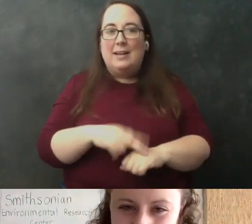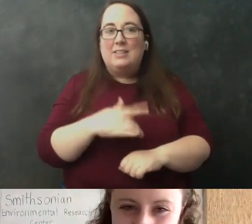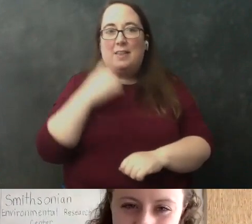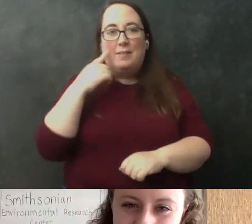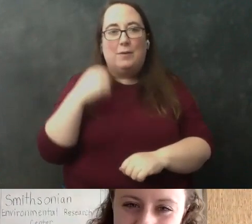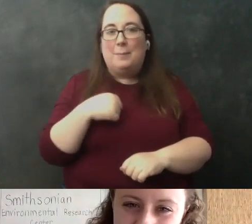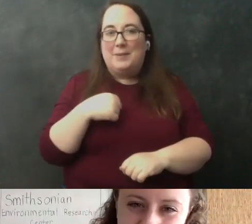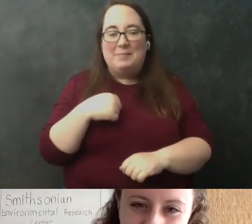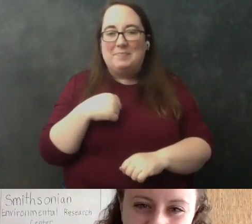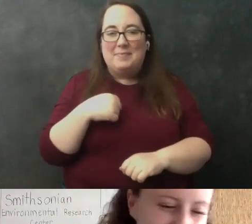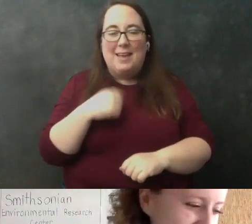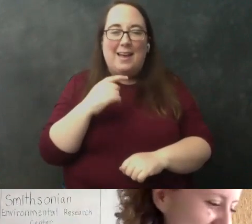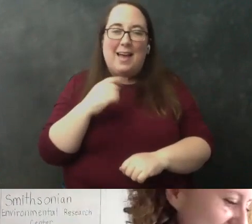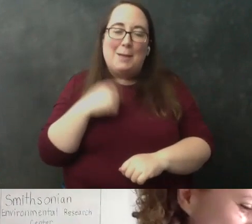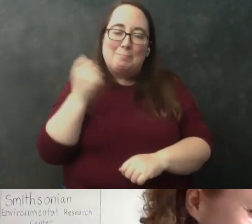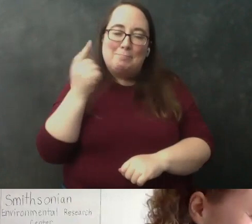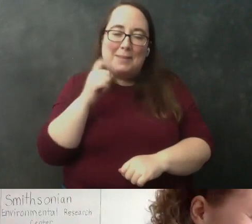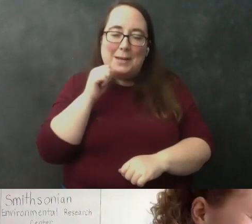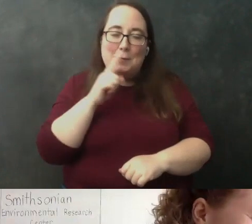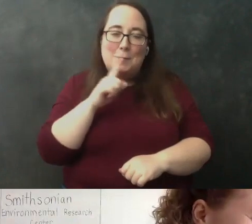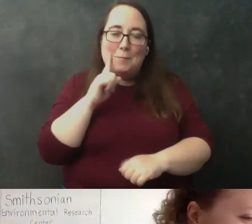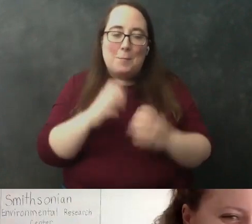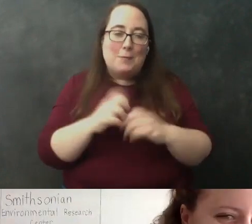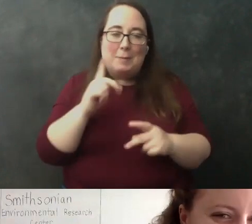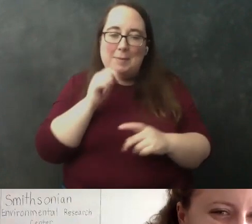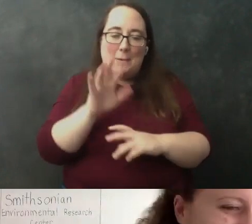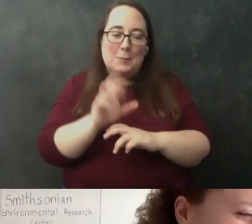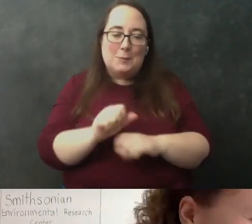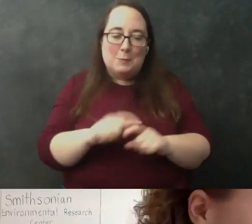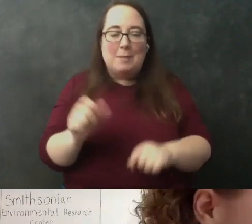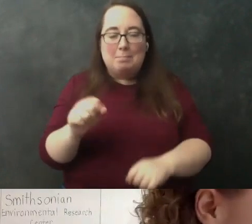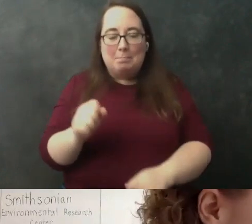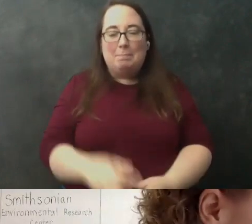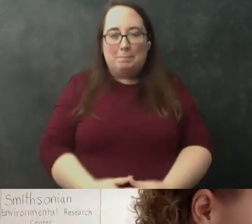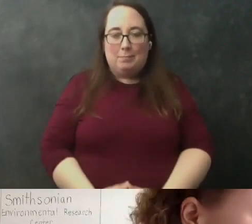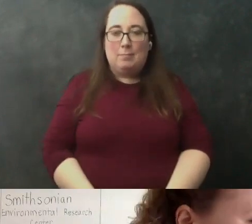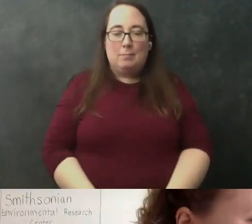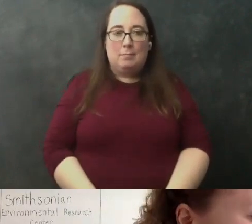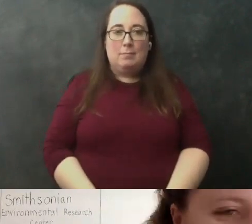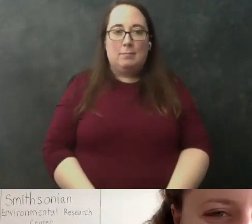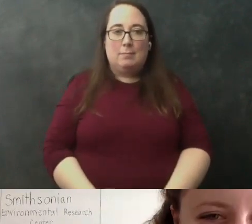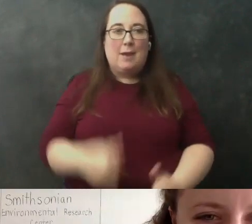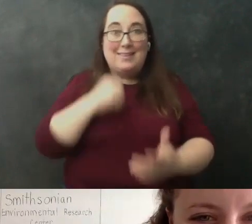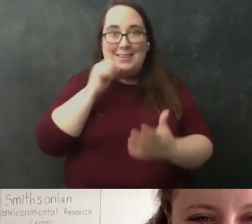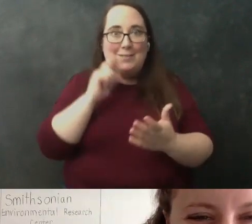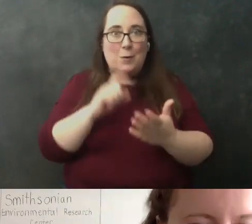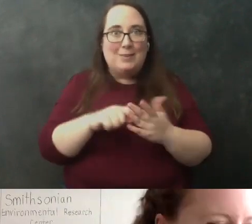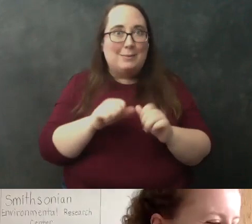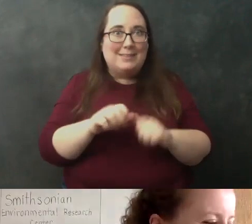i realize that's not true for for most people who are not used to wearing gloves but yeah i didn't even notice i still had them on